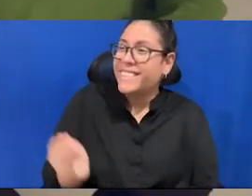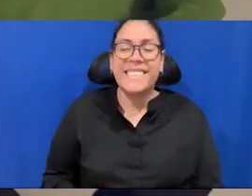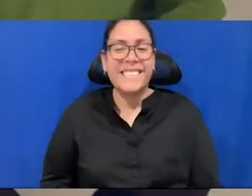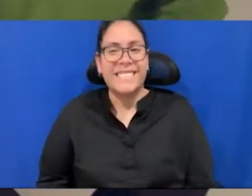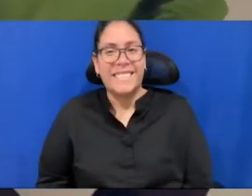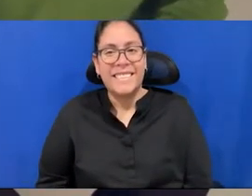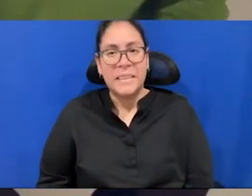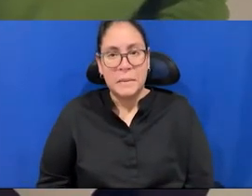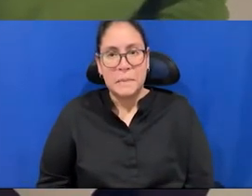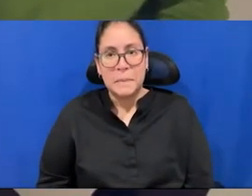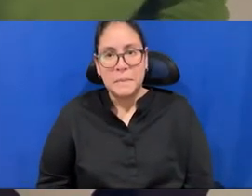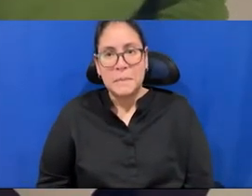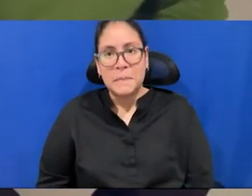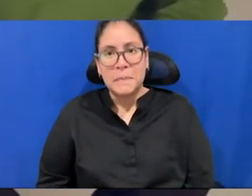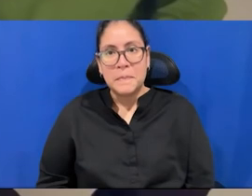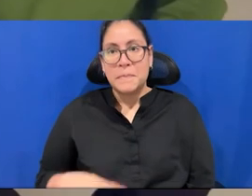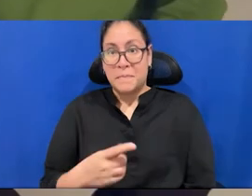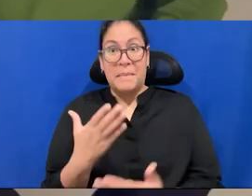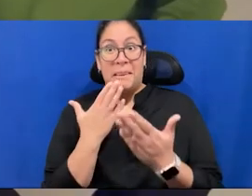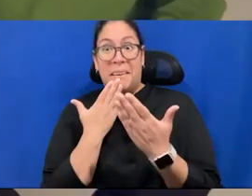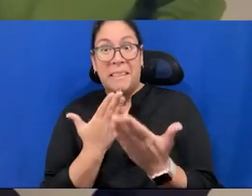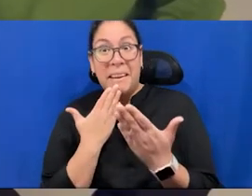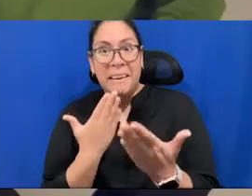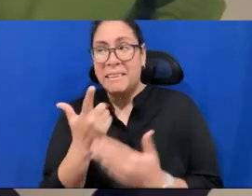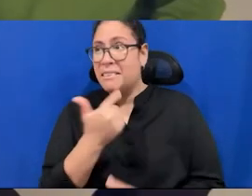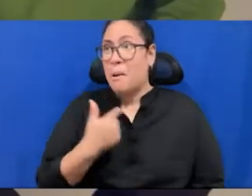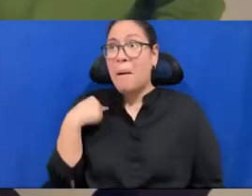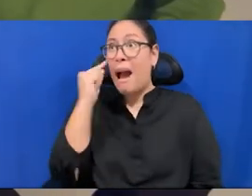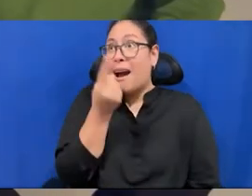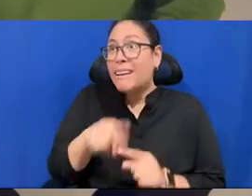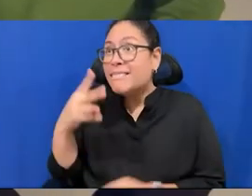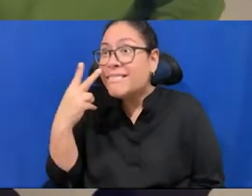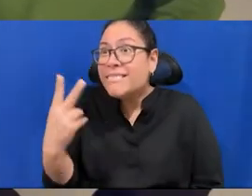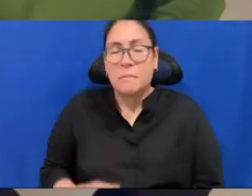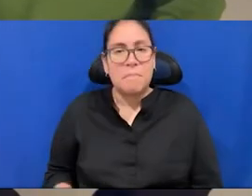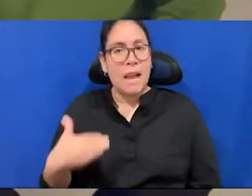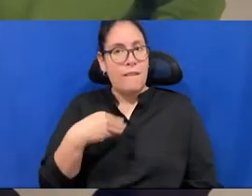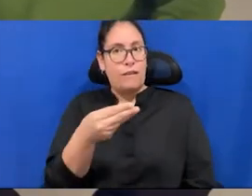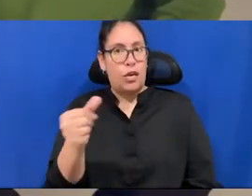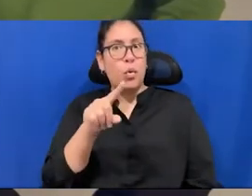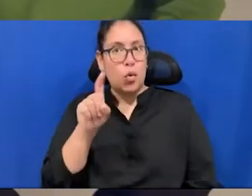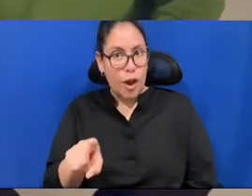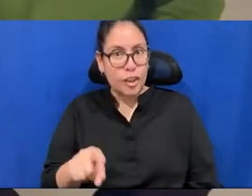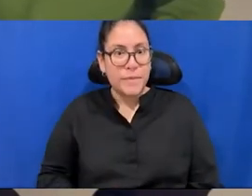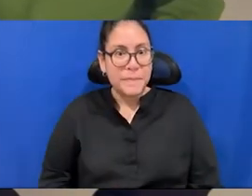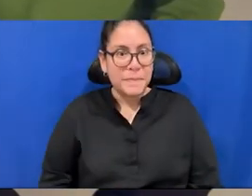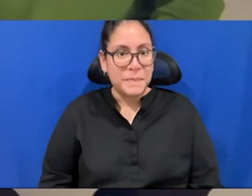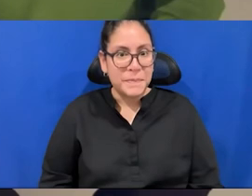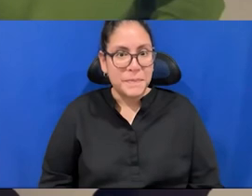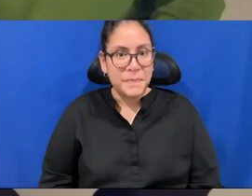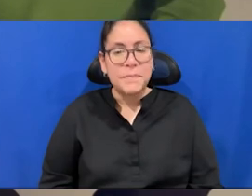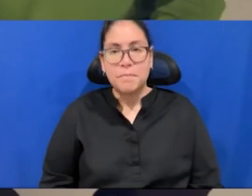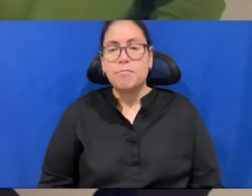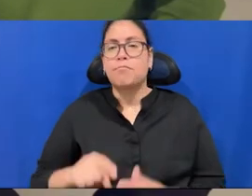Thank you, everyone. Sorry, my eyes. We have a few questions. And I'll start by, where does the